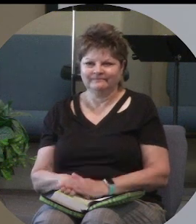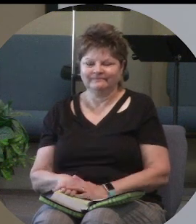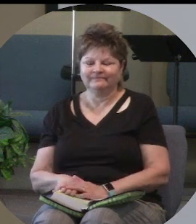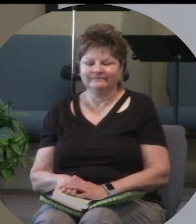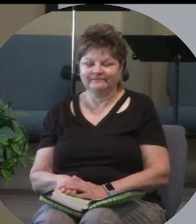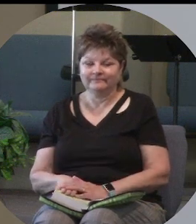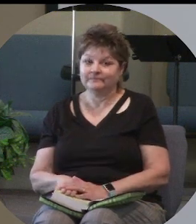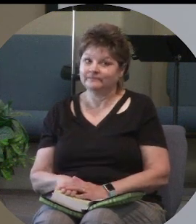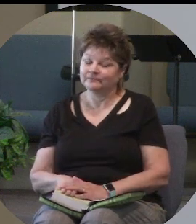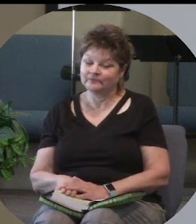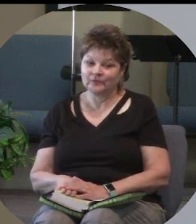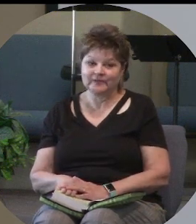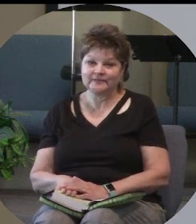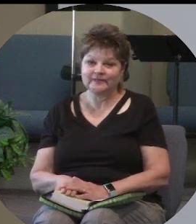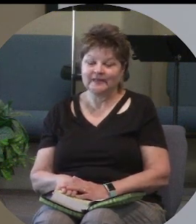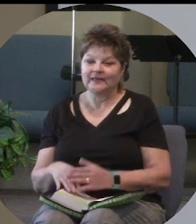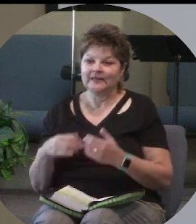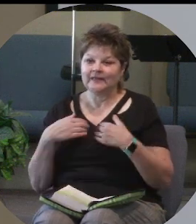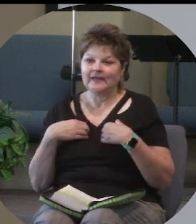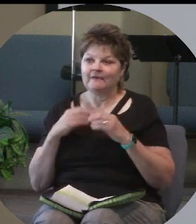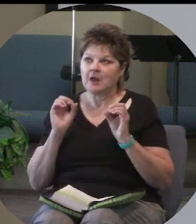because some they have no filter